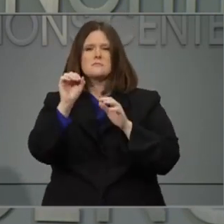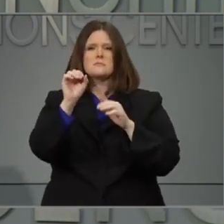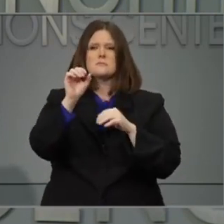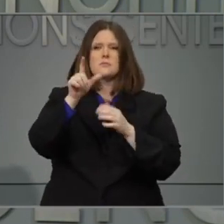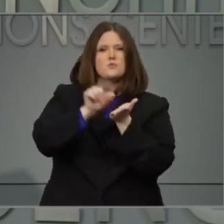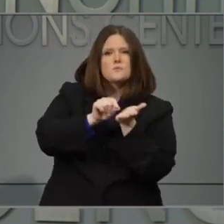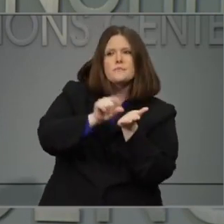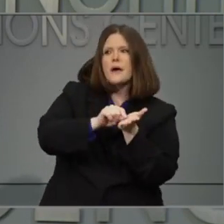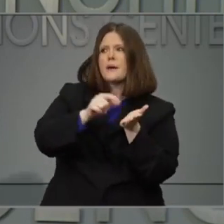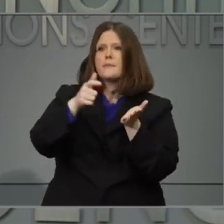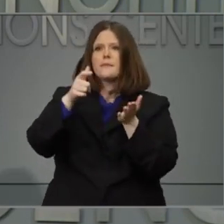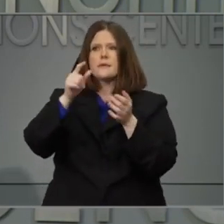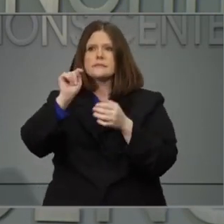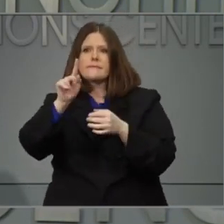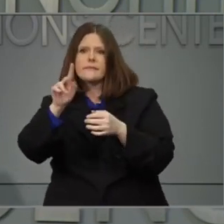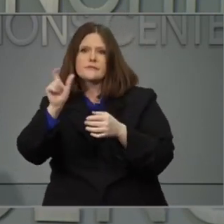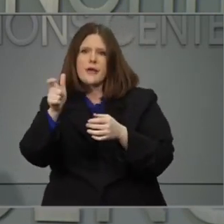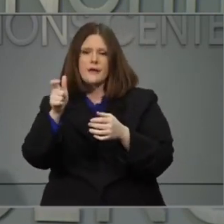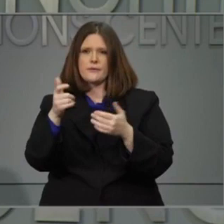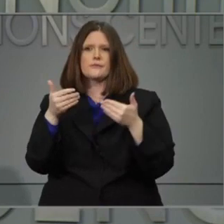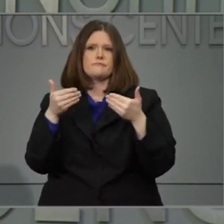appreciate it. So let's have our first question.